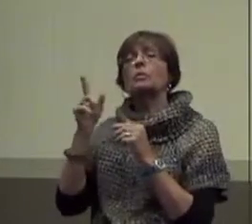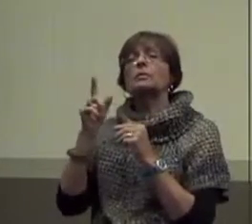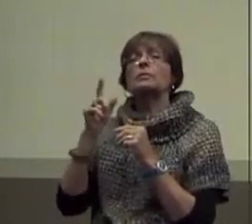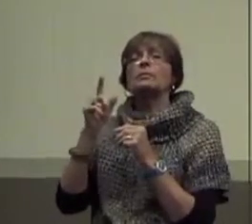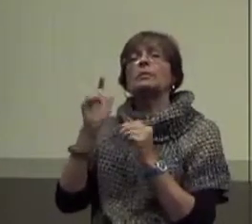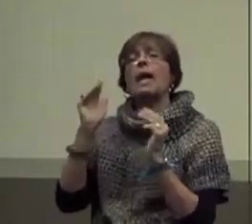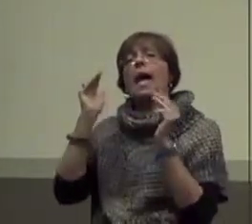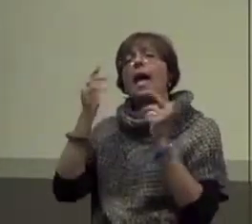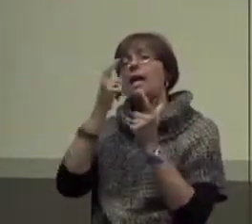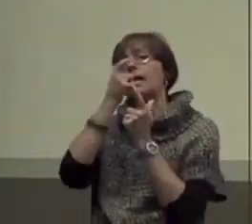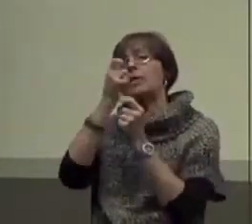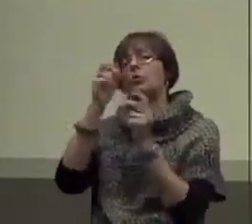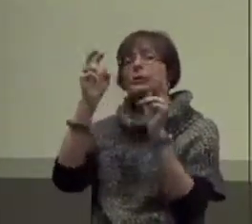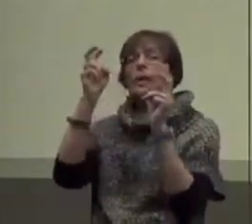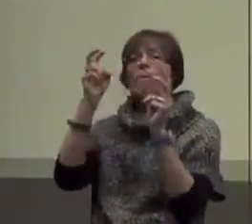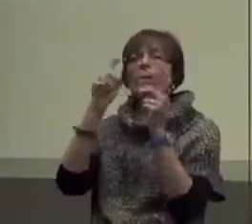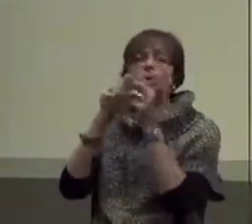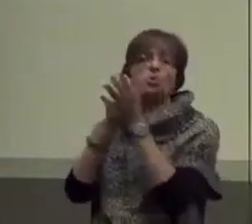to write about.